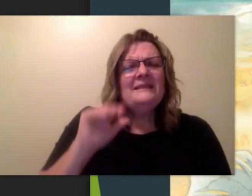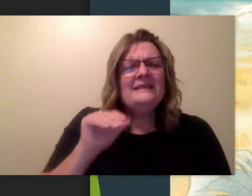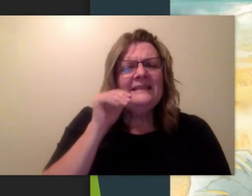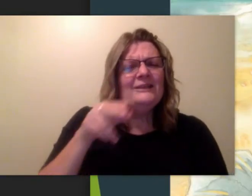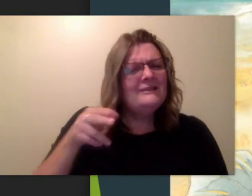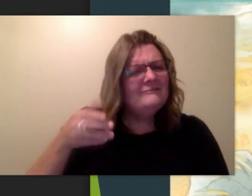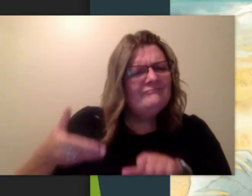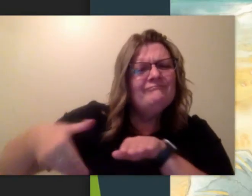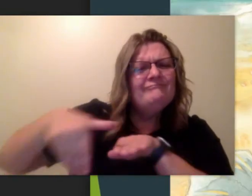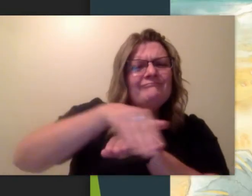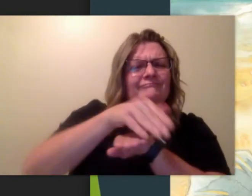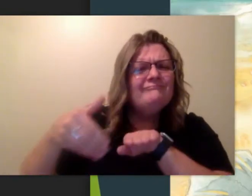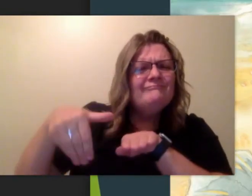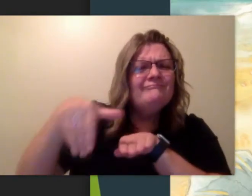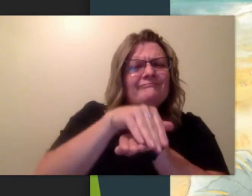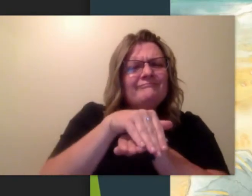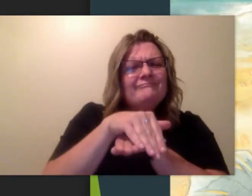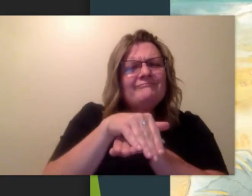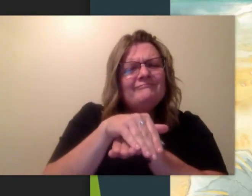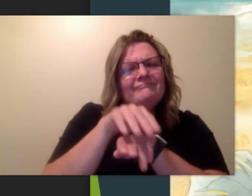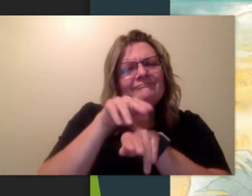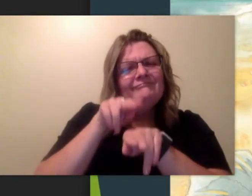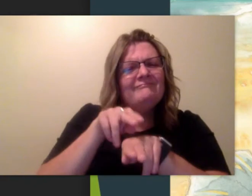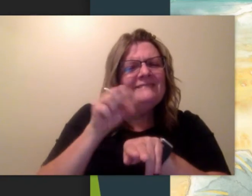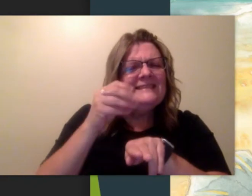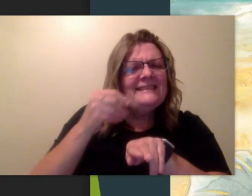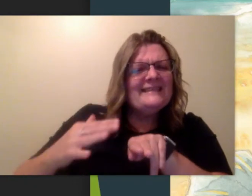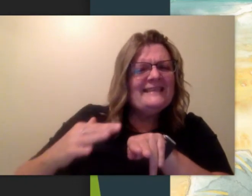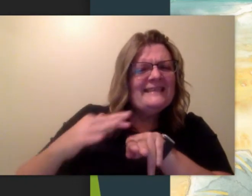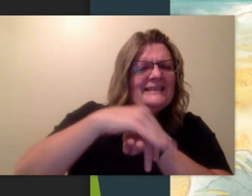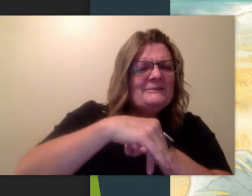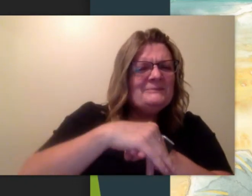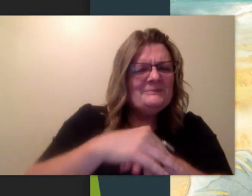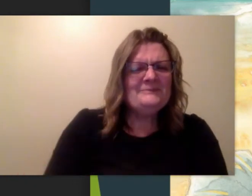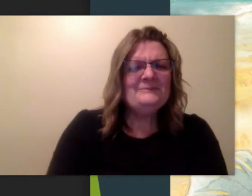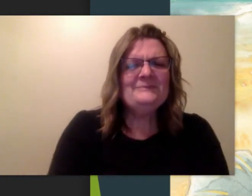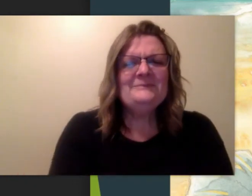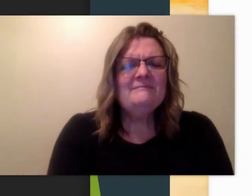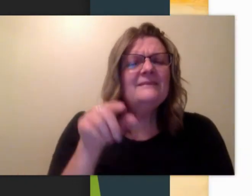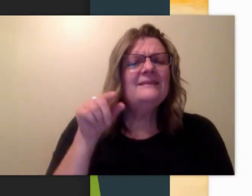Mother and daughter covering themselves up in the sand.